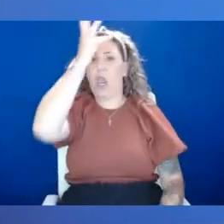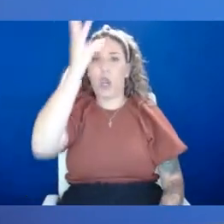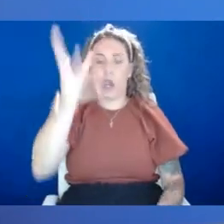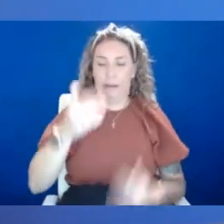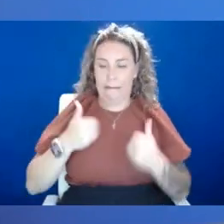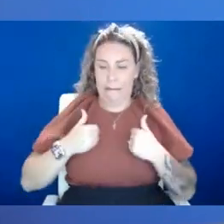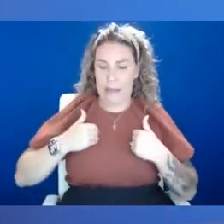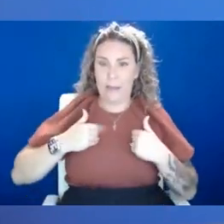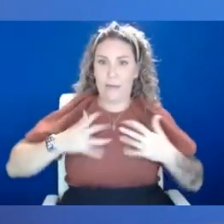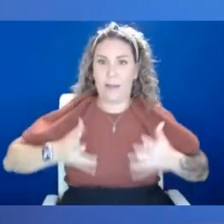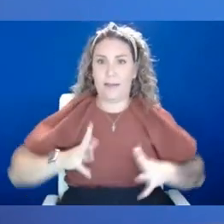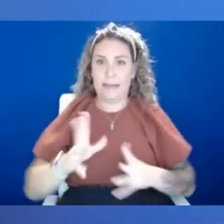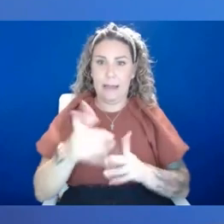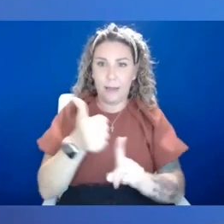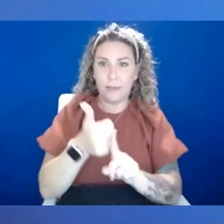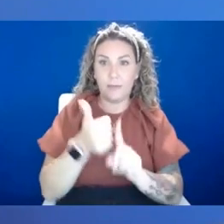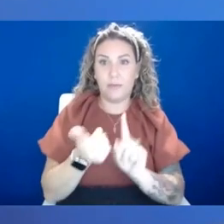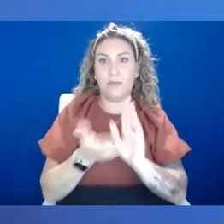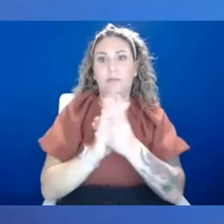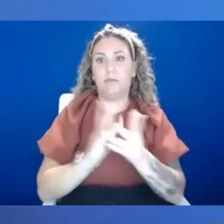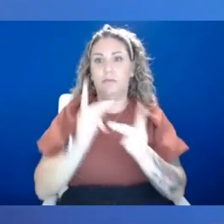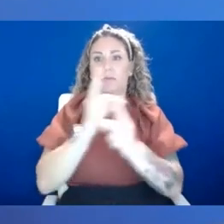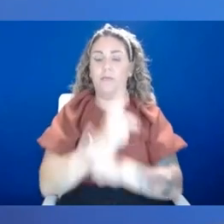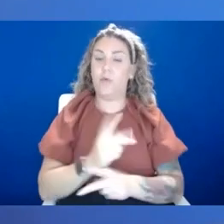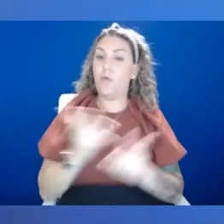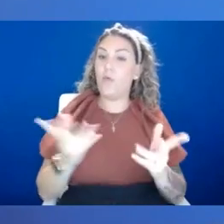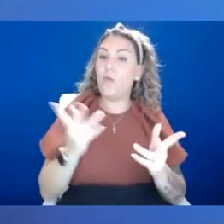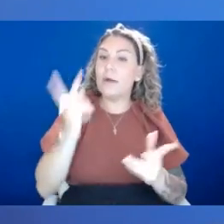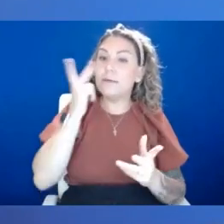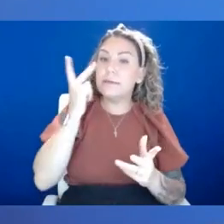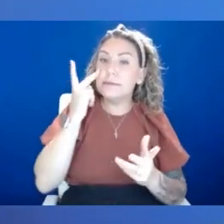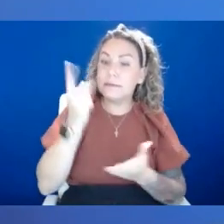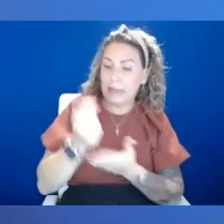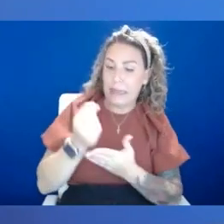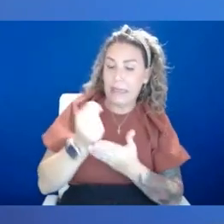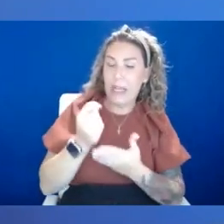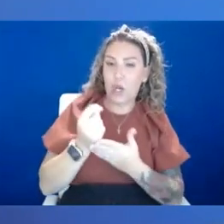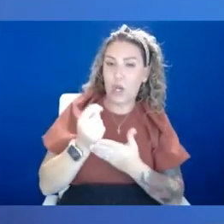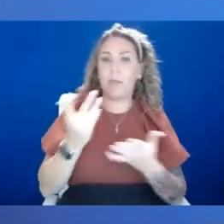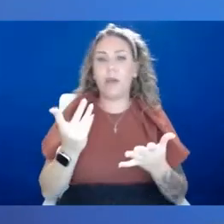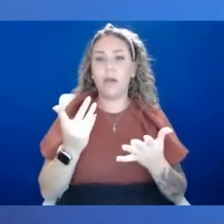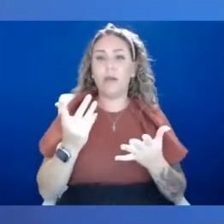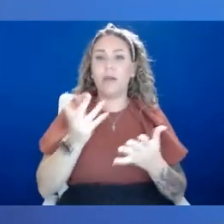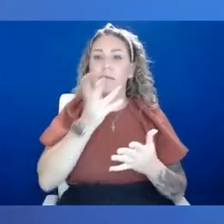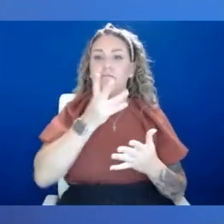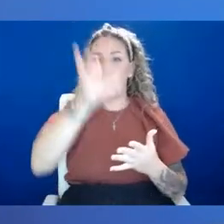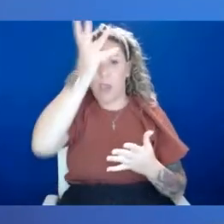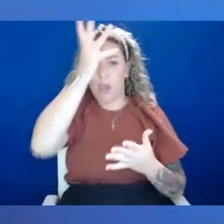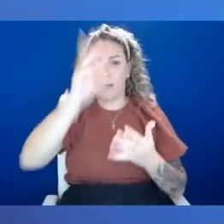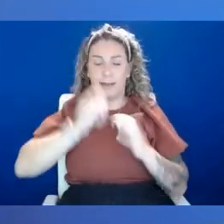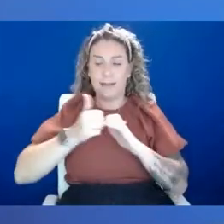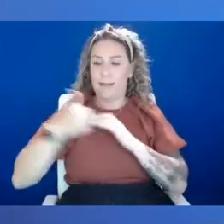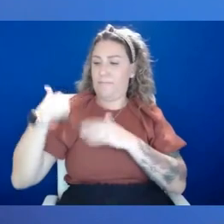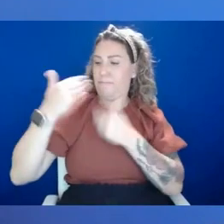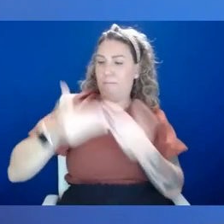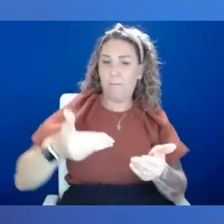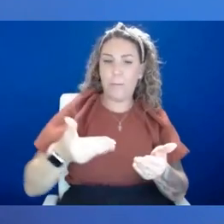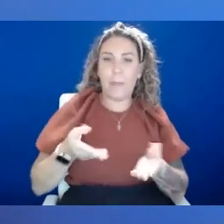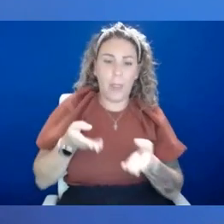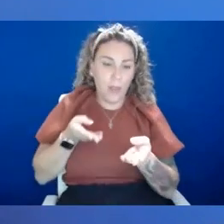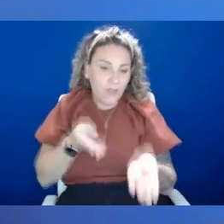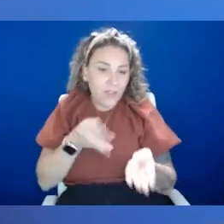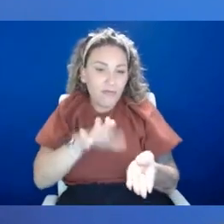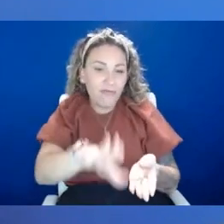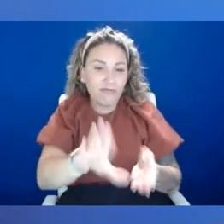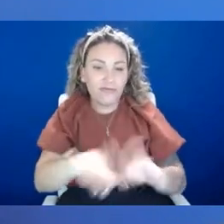problem. Um, in therapy, what we're seeing with parents, how they pass this down or their anxiety kind of feeds their child